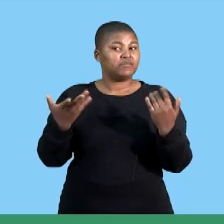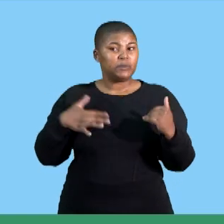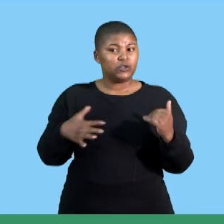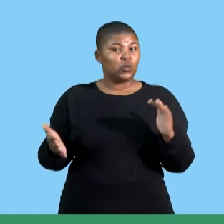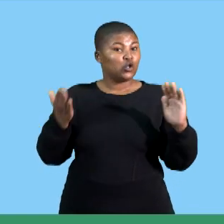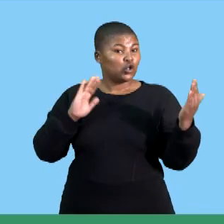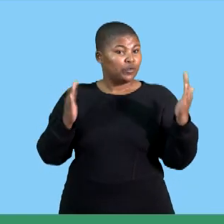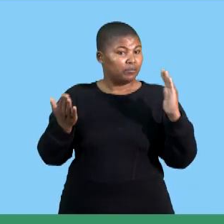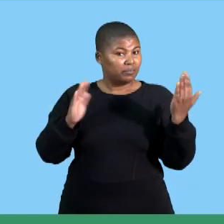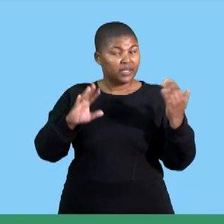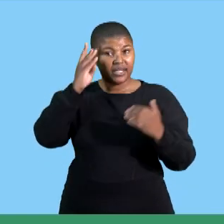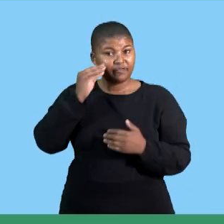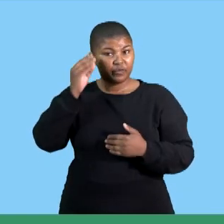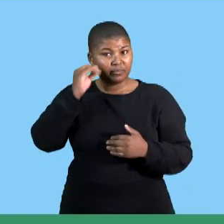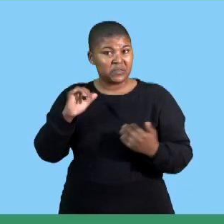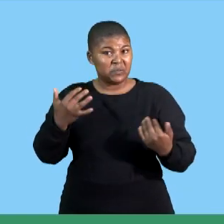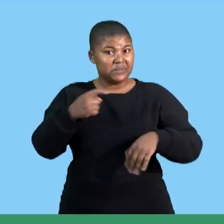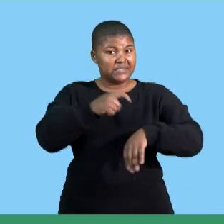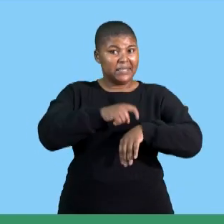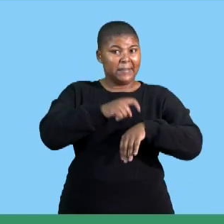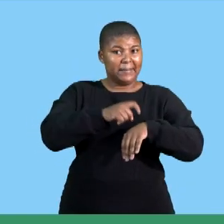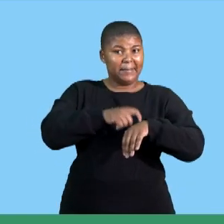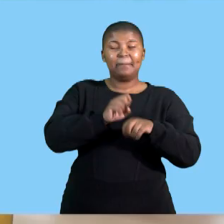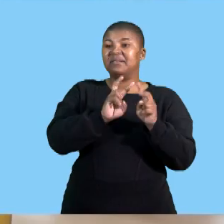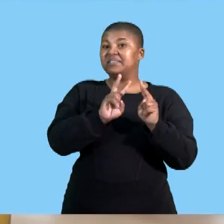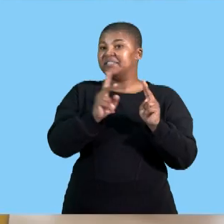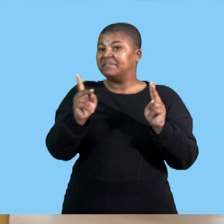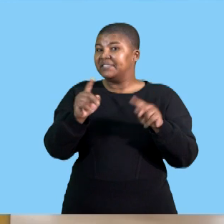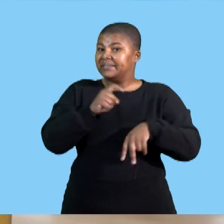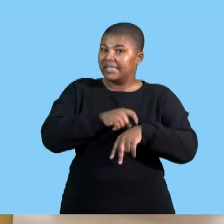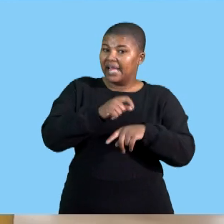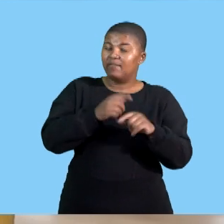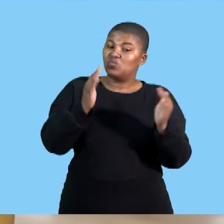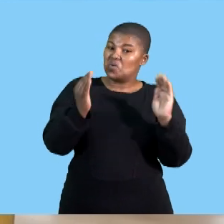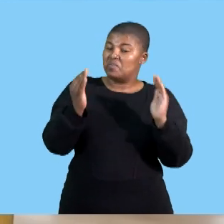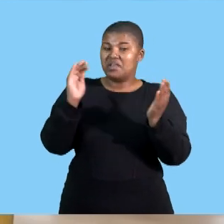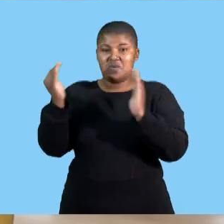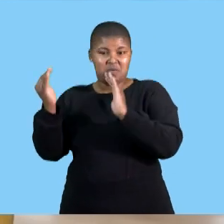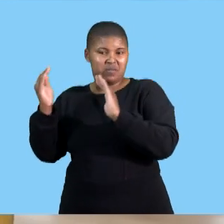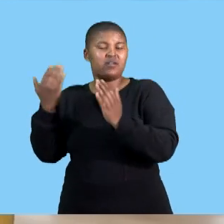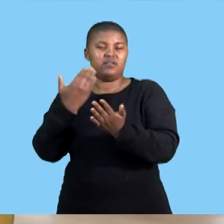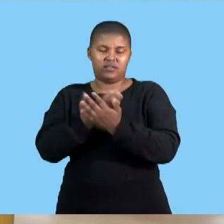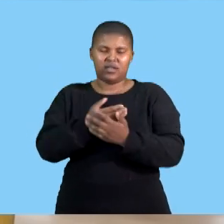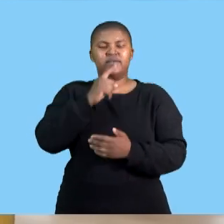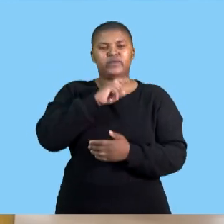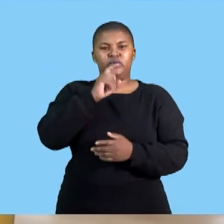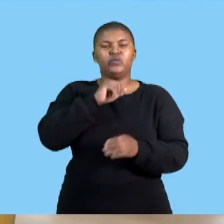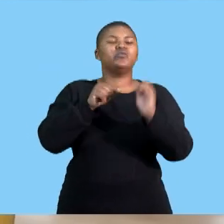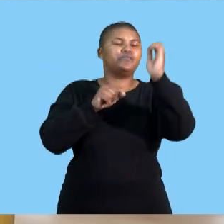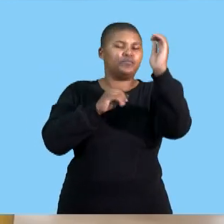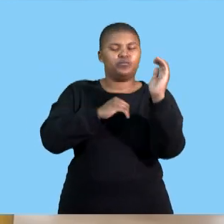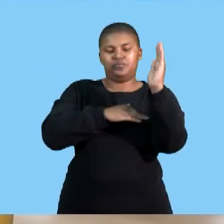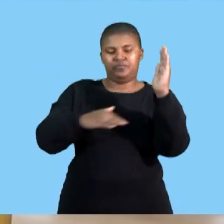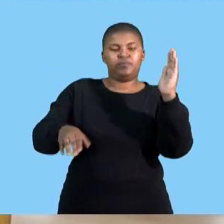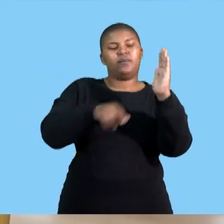data over a period of time so obviously we use bar graphs if we want to compare information over a period of